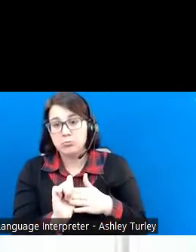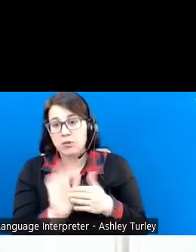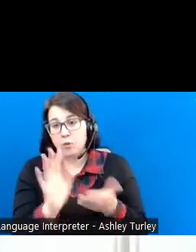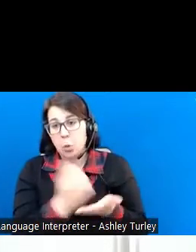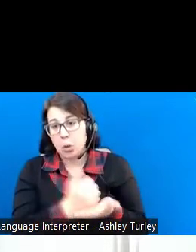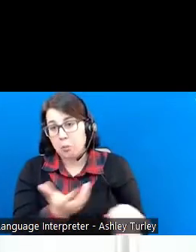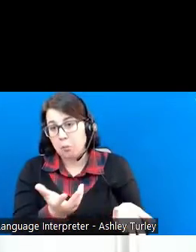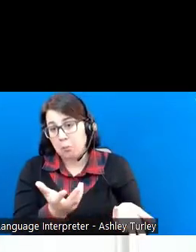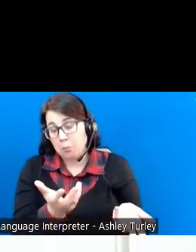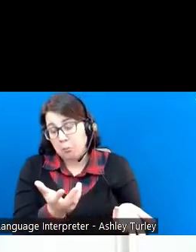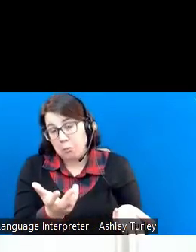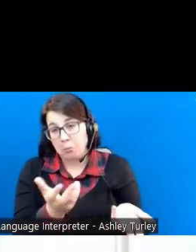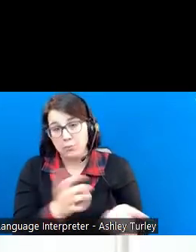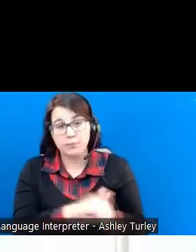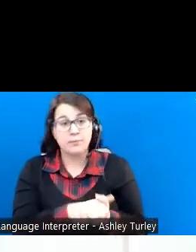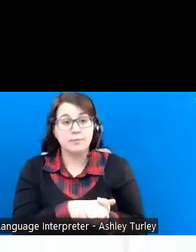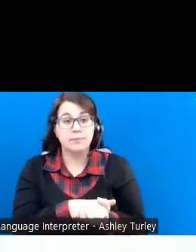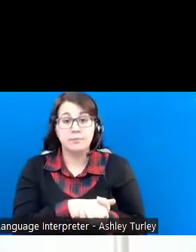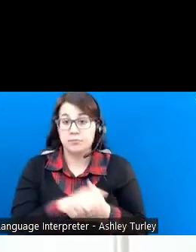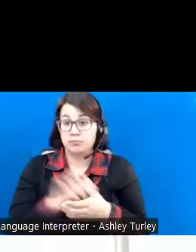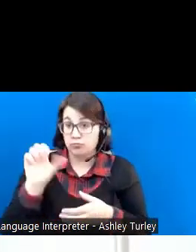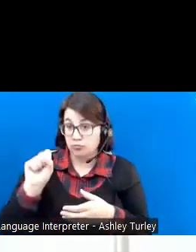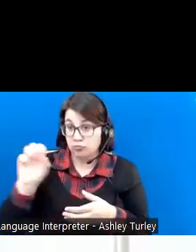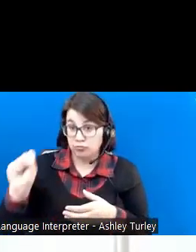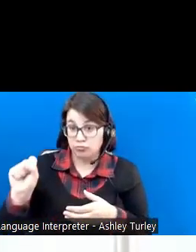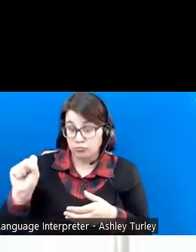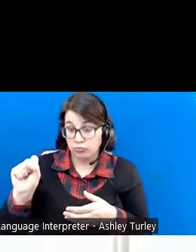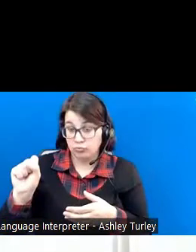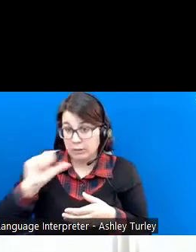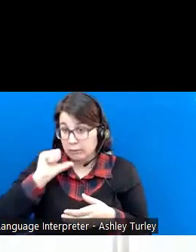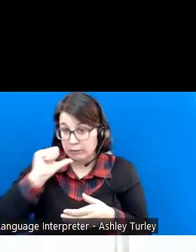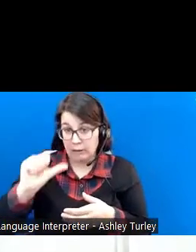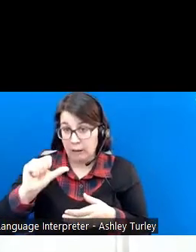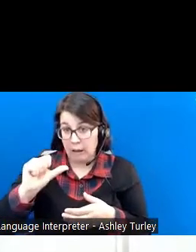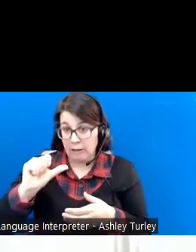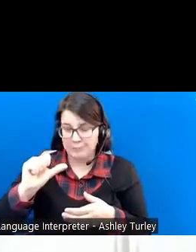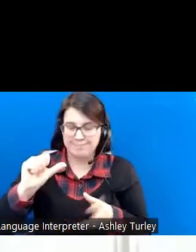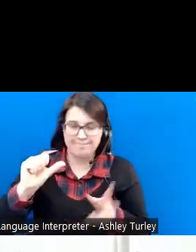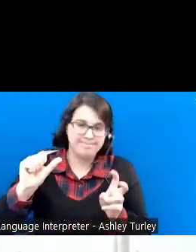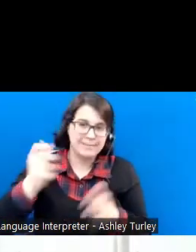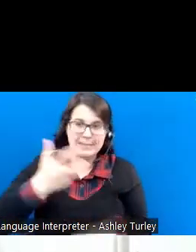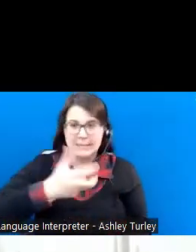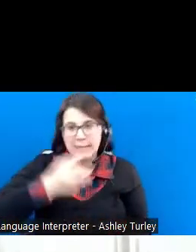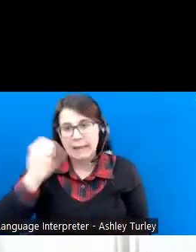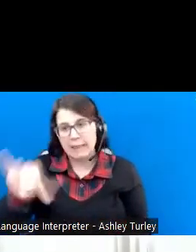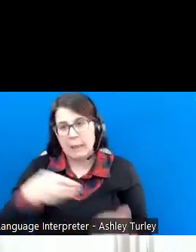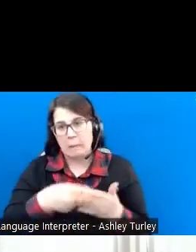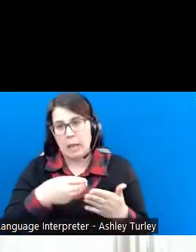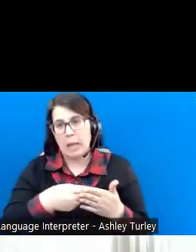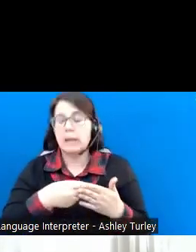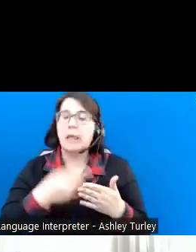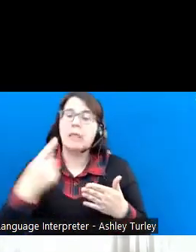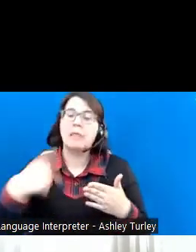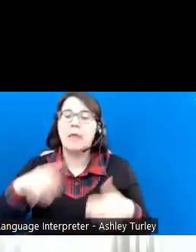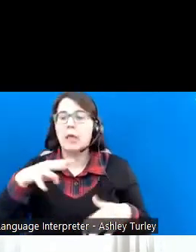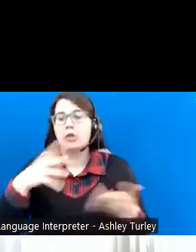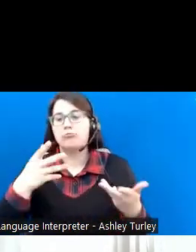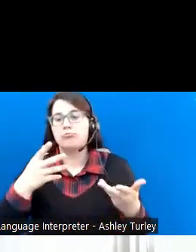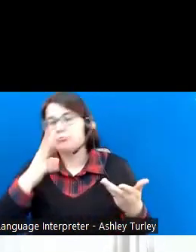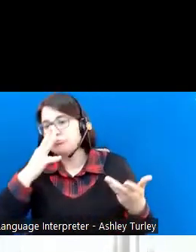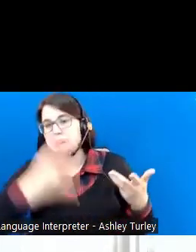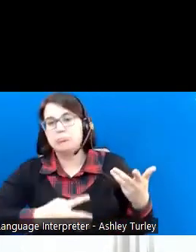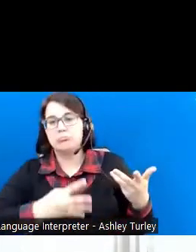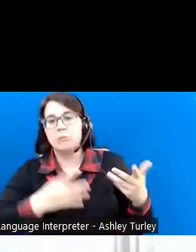income. So Social Security is not taking that money away from Gabriel. They are pretending like he didn't